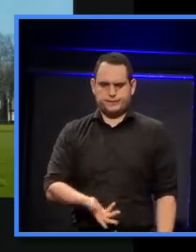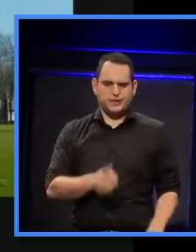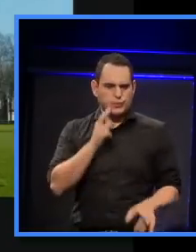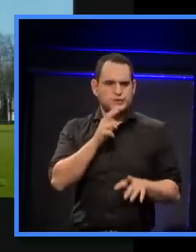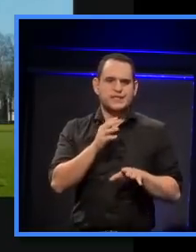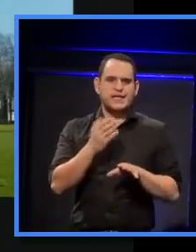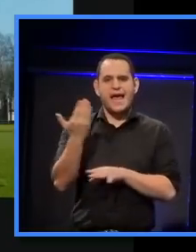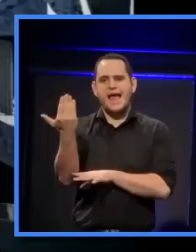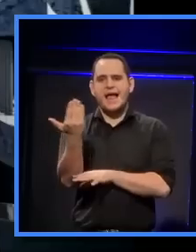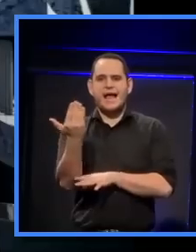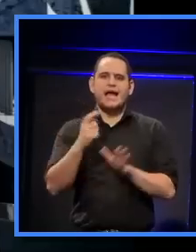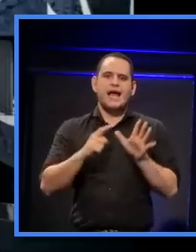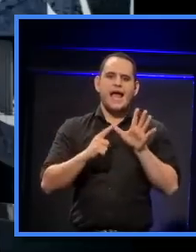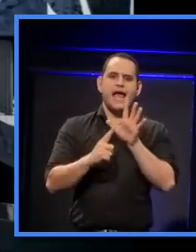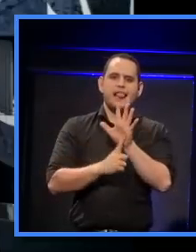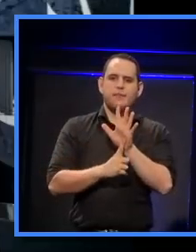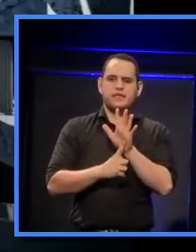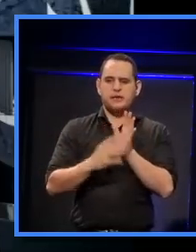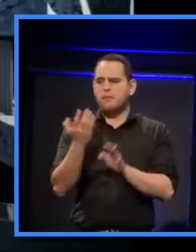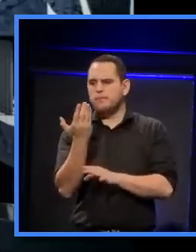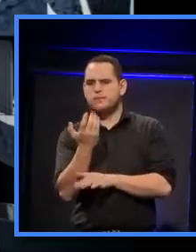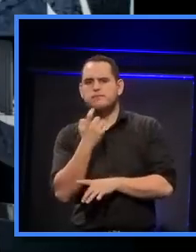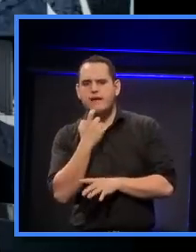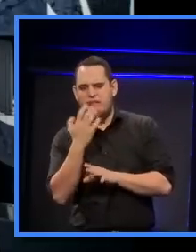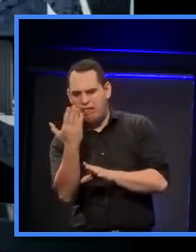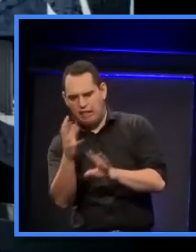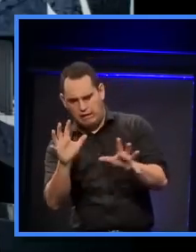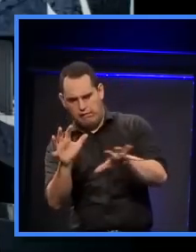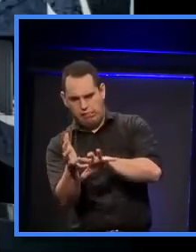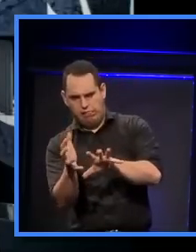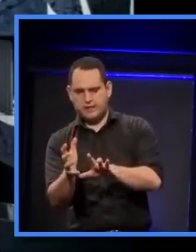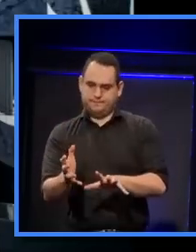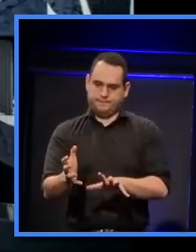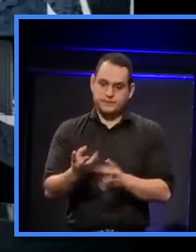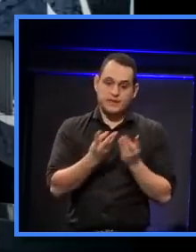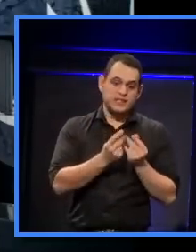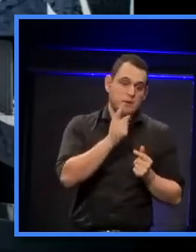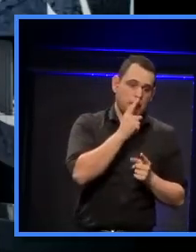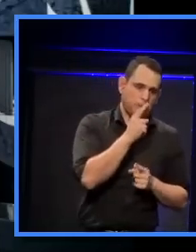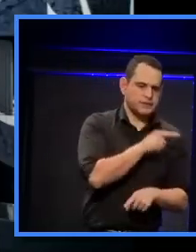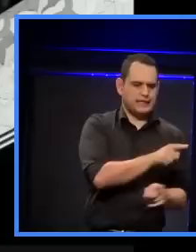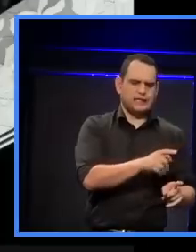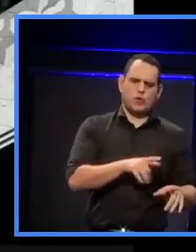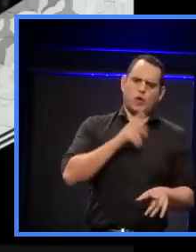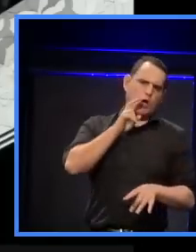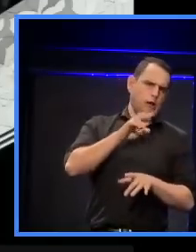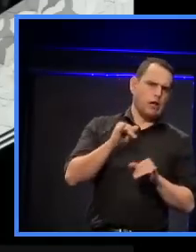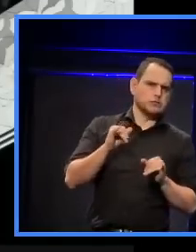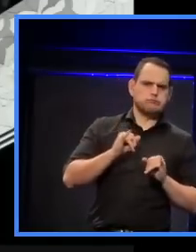elements that have just landed, and other people say it's, think it's brutal, and